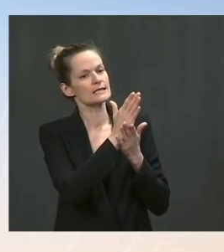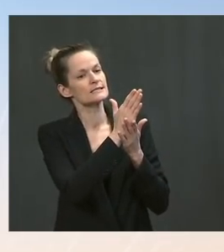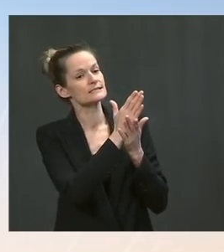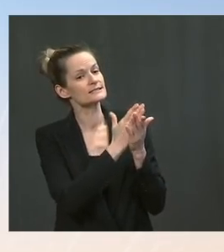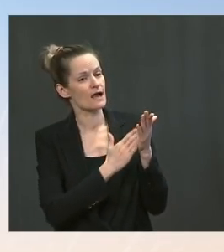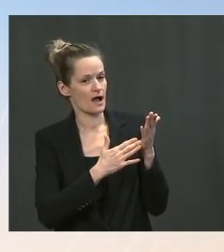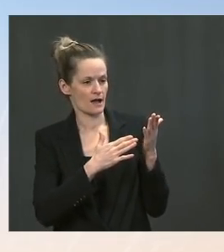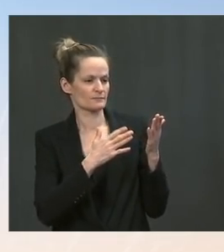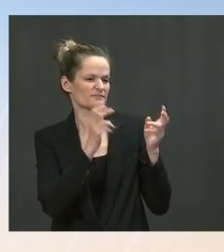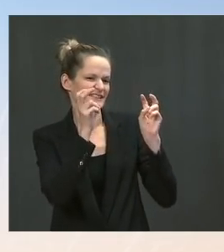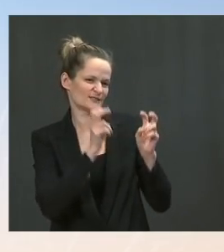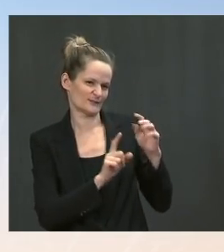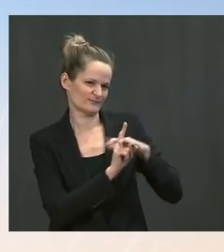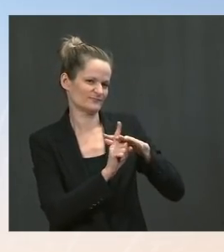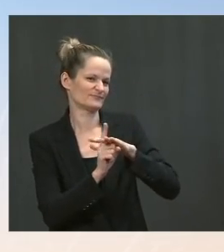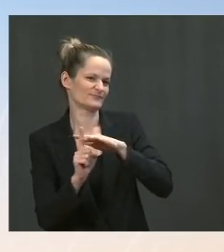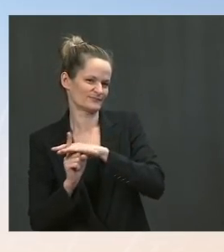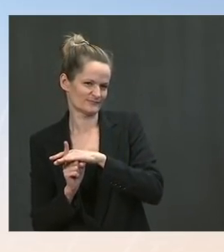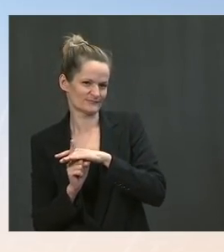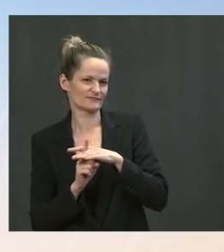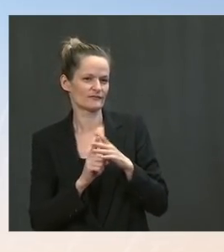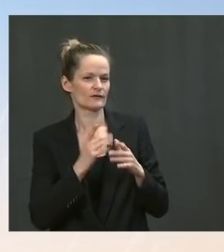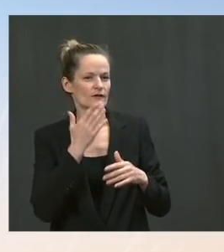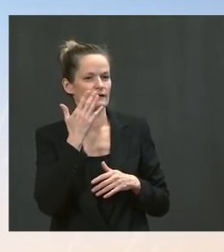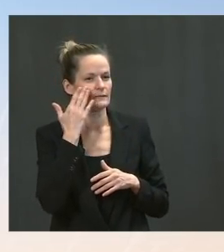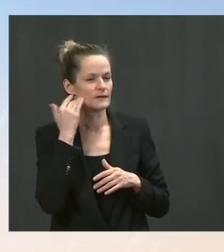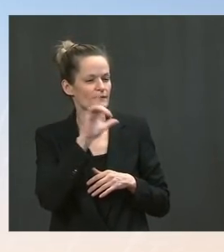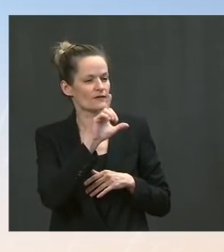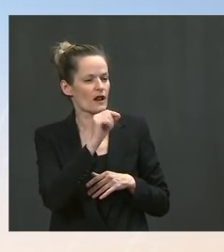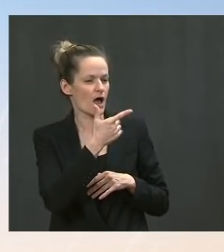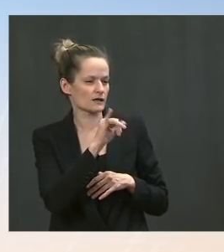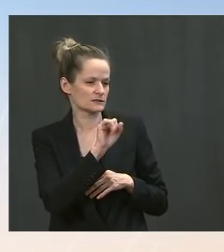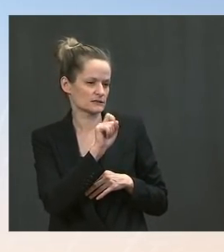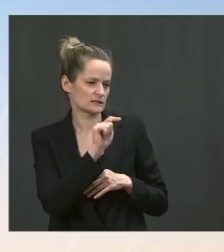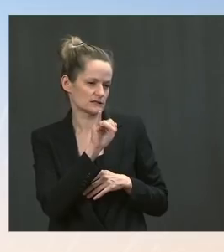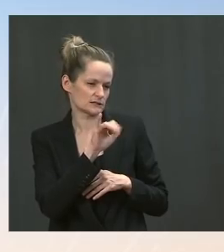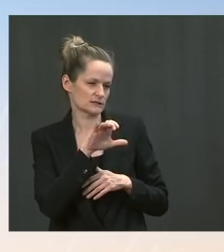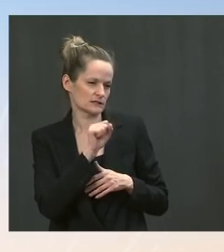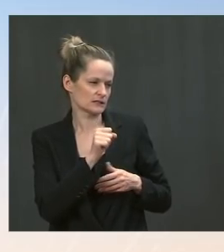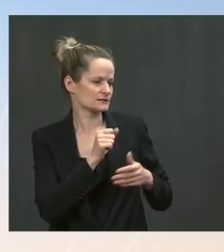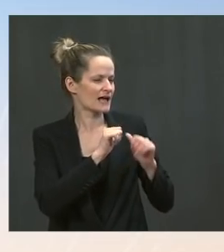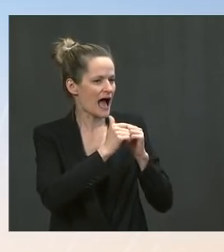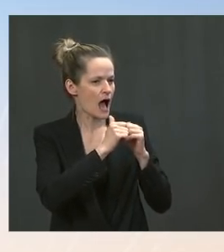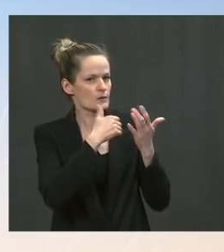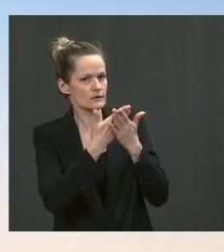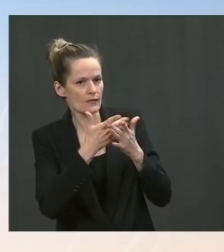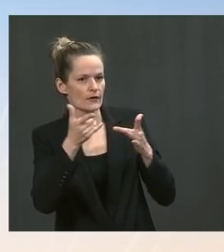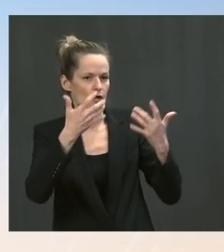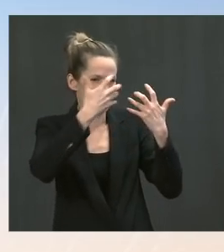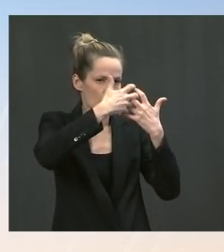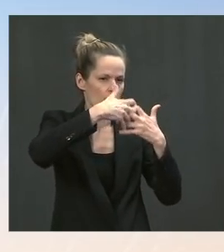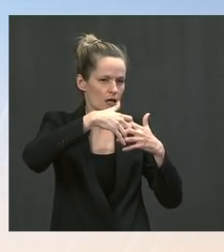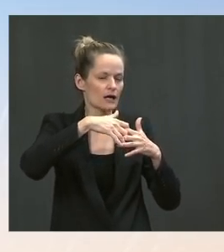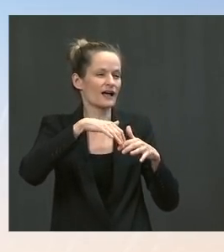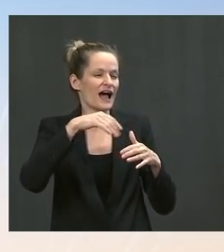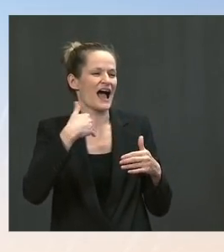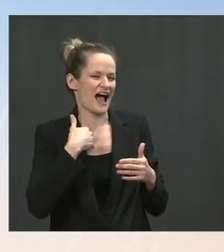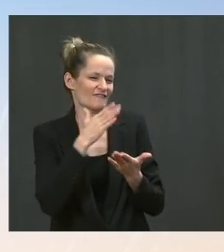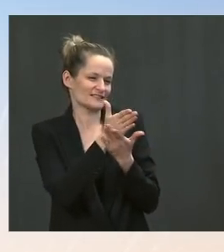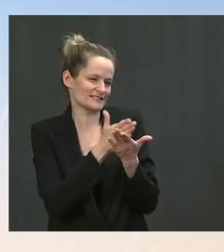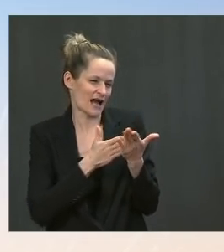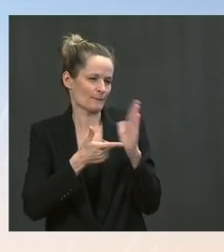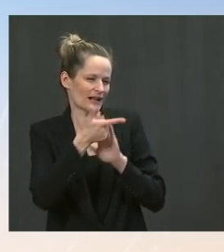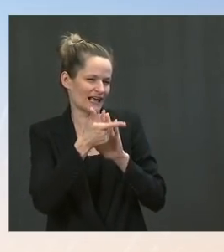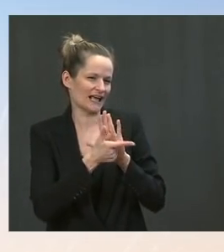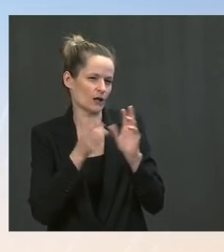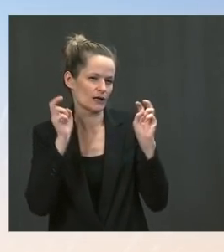regulatory issues that need to be worked out country by country as we are delivering vaccines. The holdup is not on this end, but